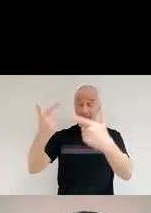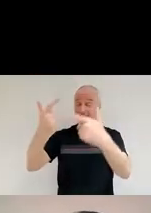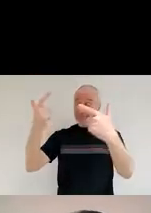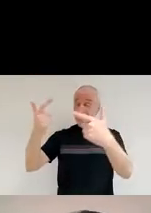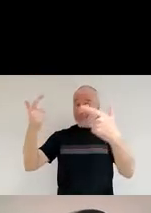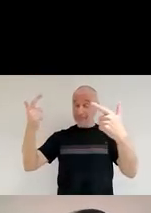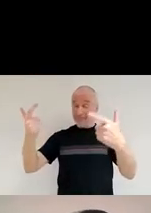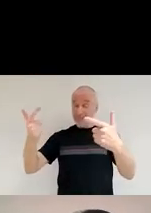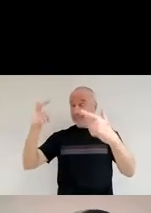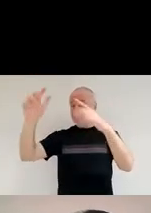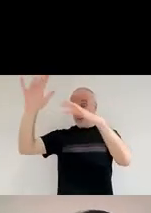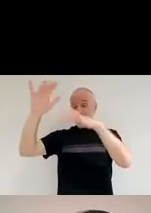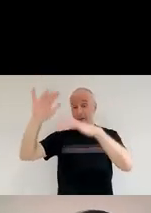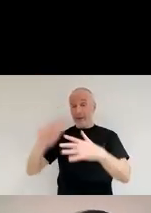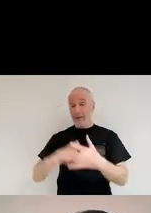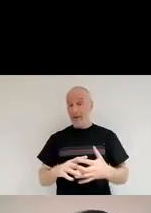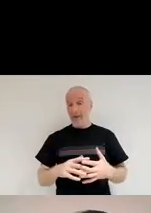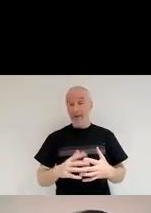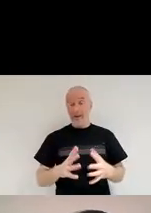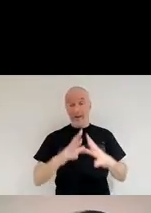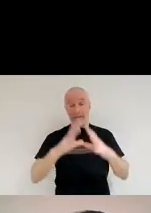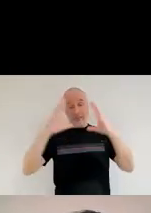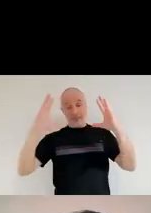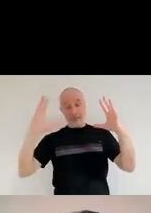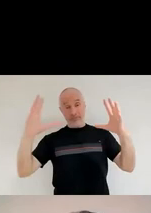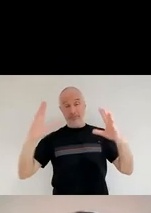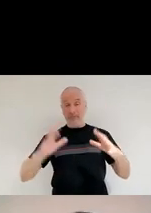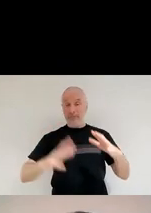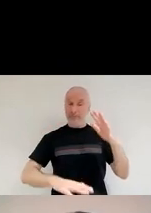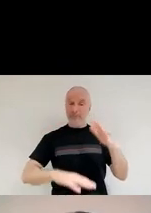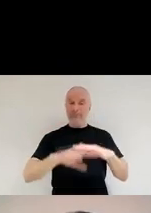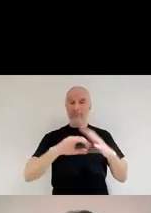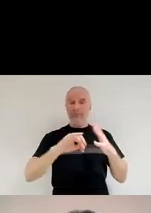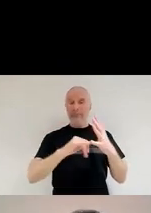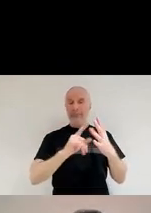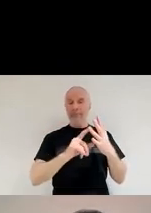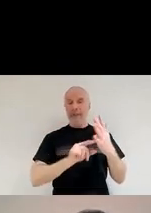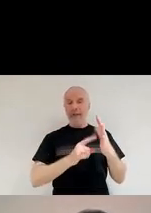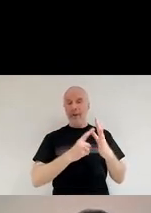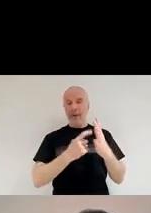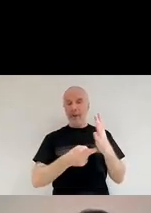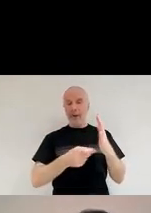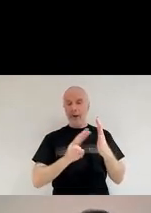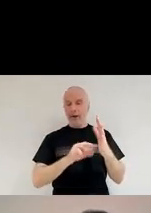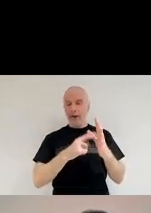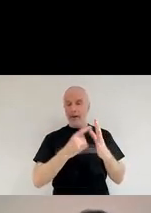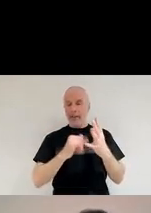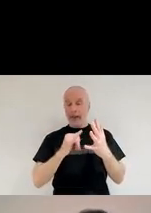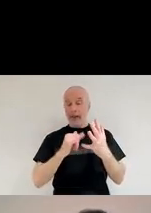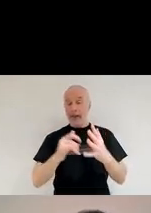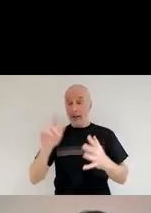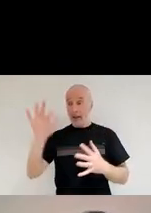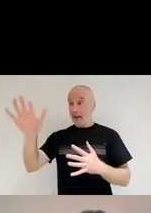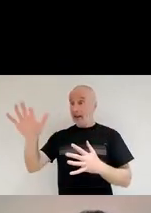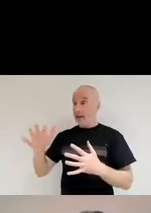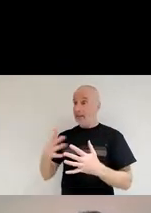solar mass almost of dust in there, which is quite a lot for a single star to be producing, right? And that got